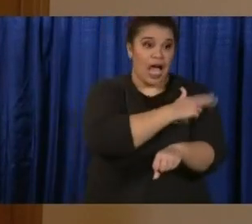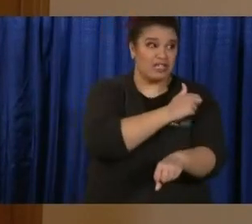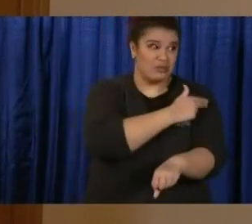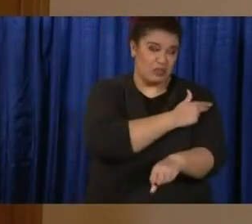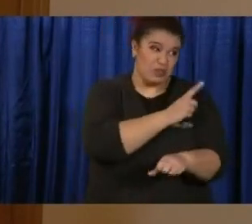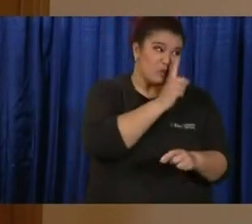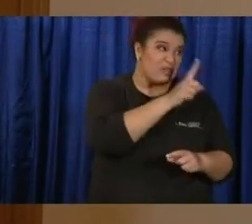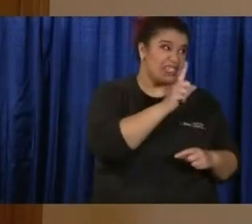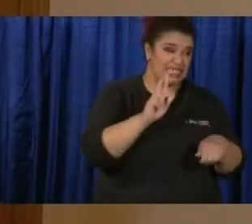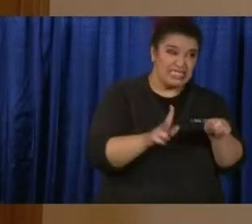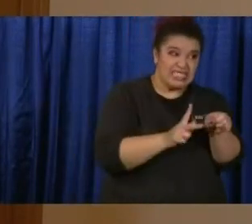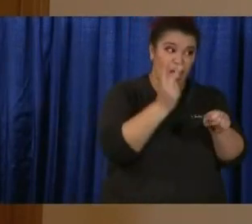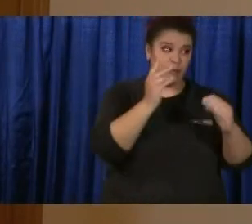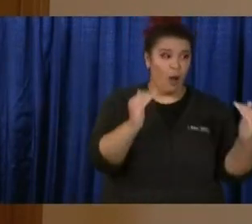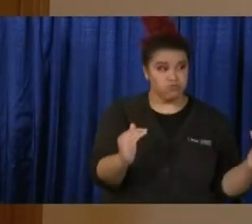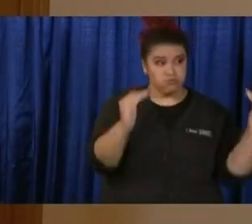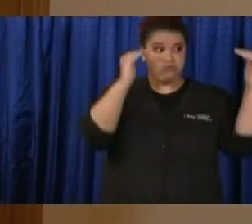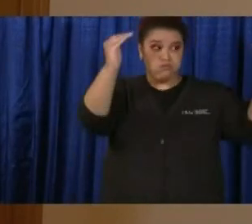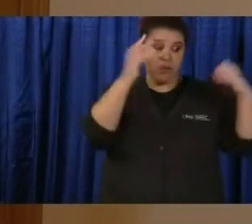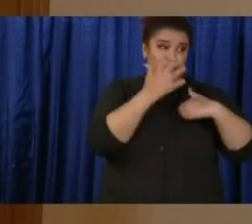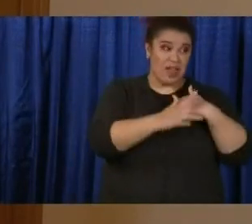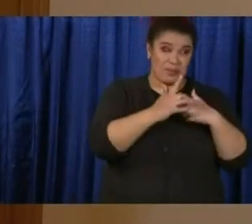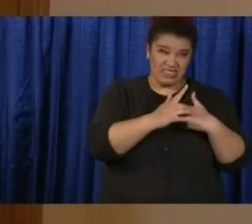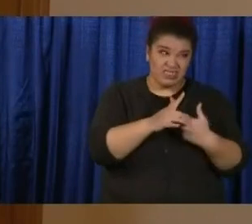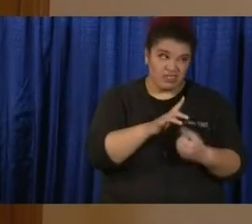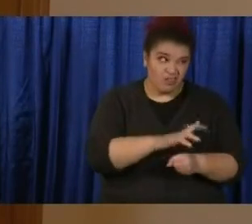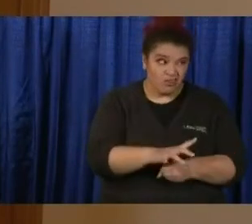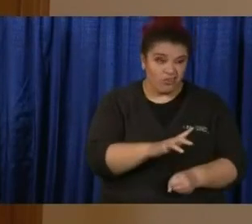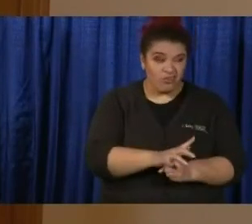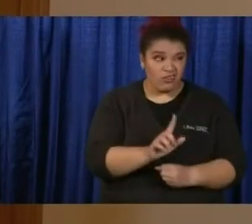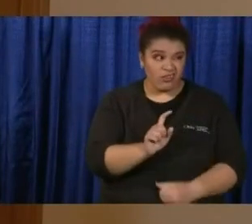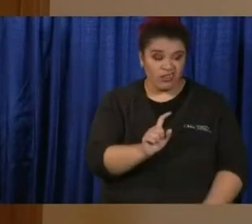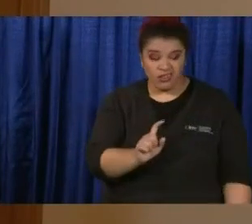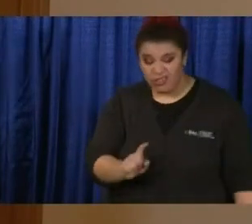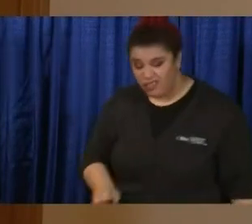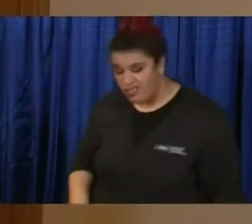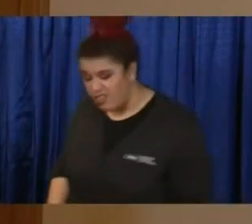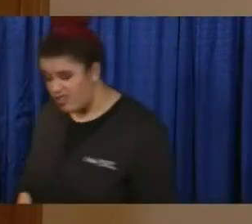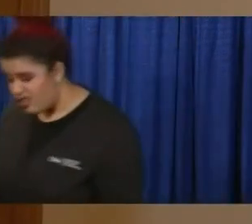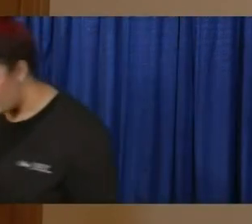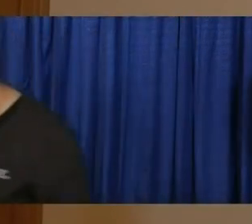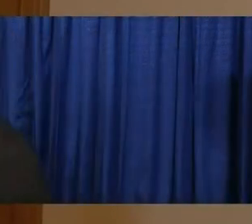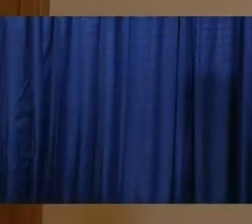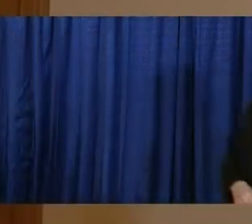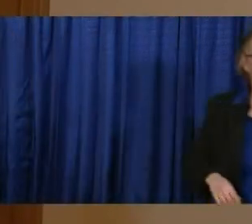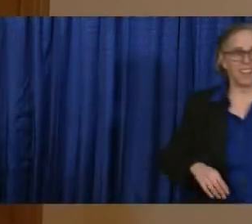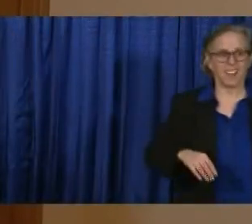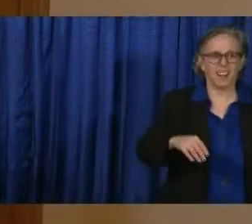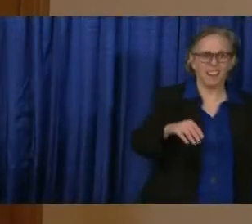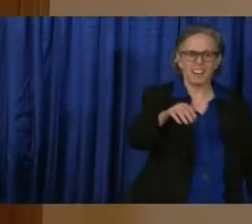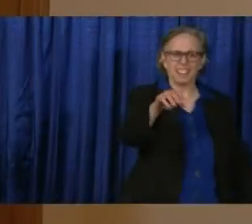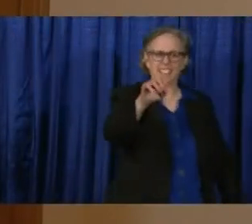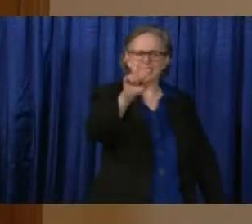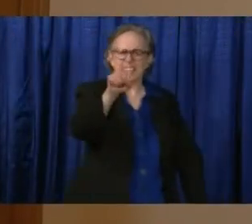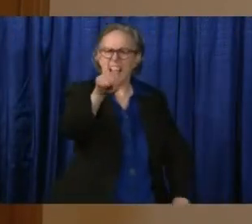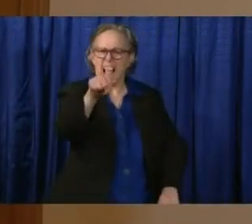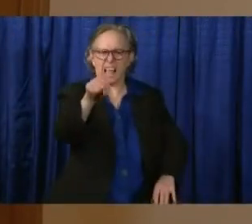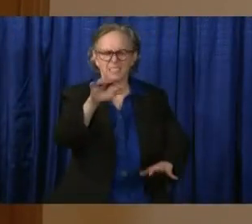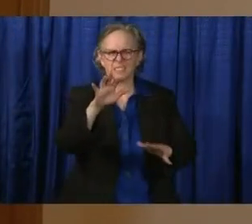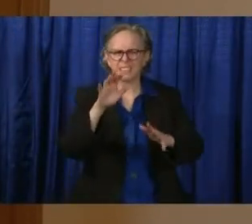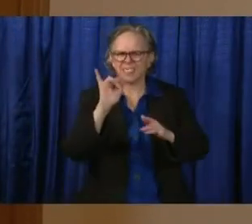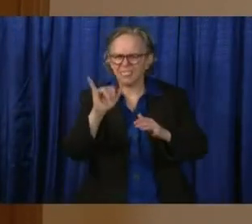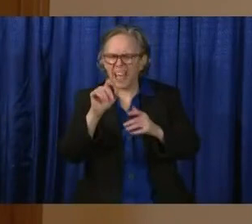Absolutely. I'll bring you more details on that because I haven't, in the last couple of days, spoken